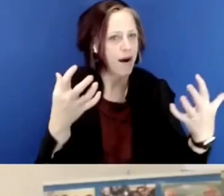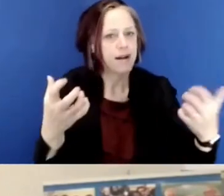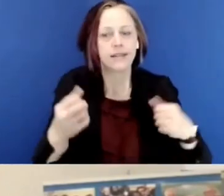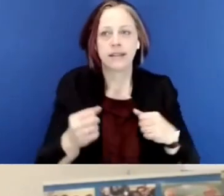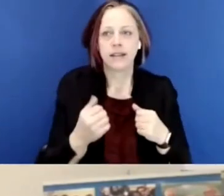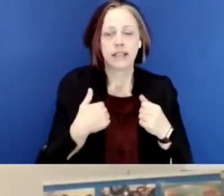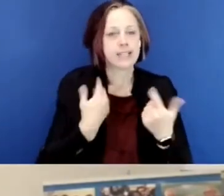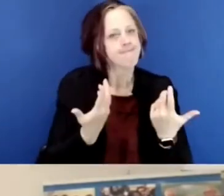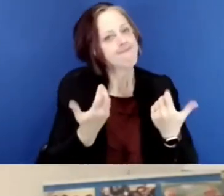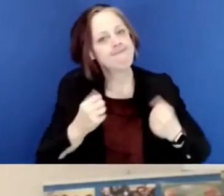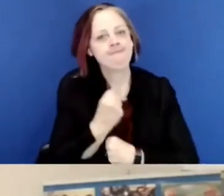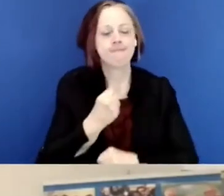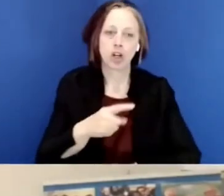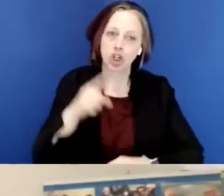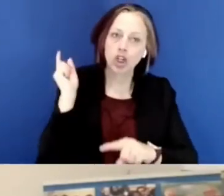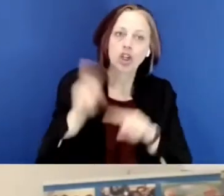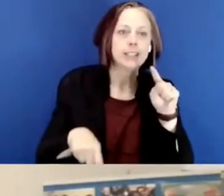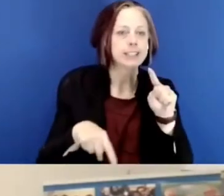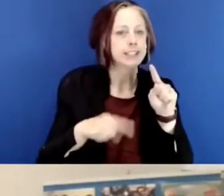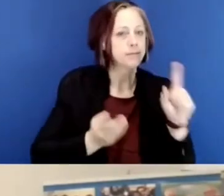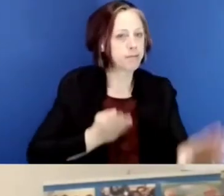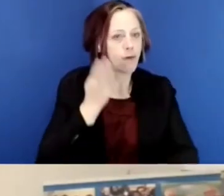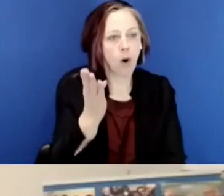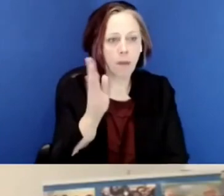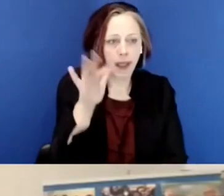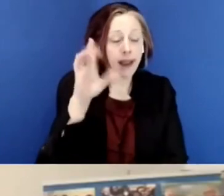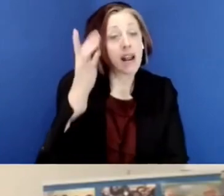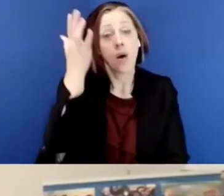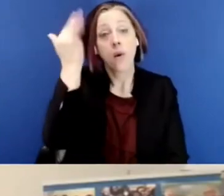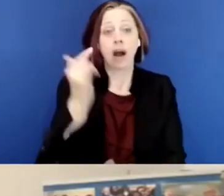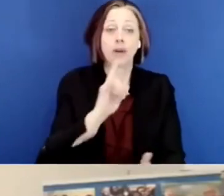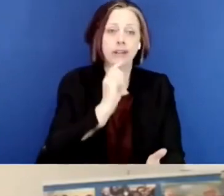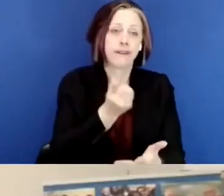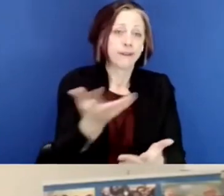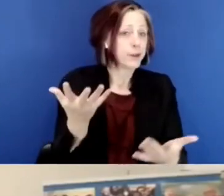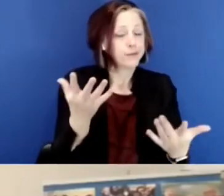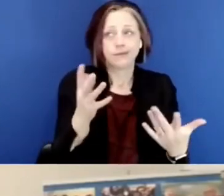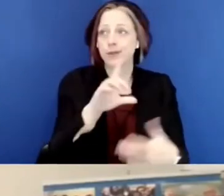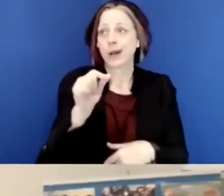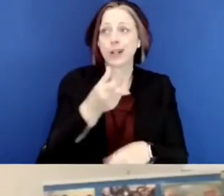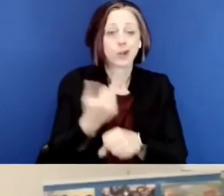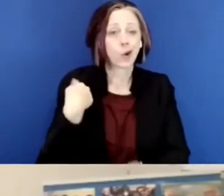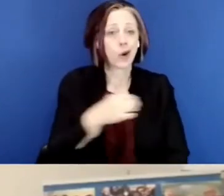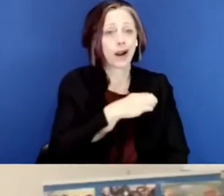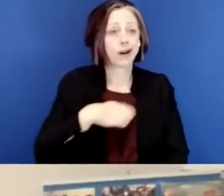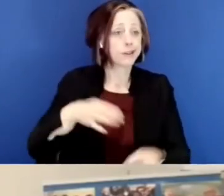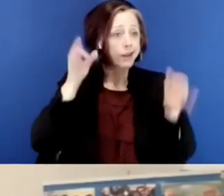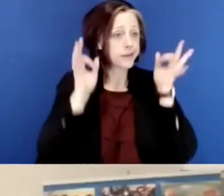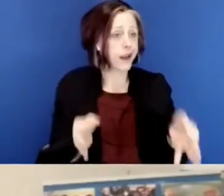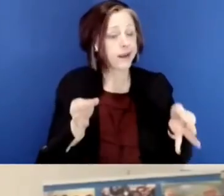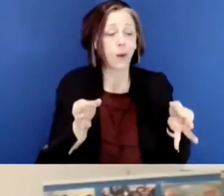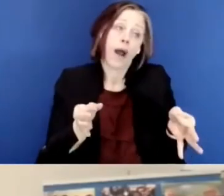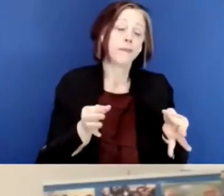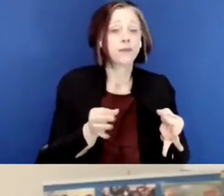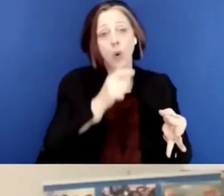a world expo and, uh, we were not able to, uh, put forth a bid because a couple of decades ago,